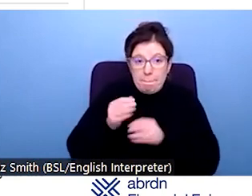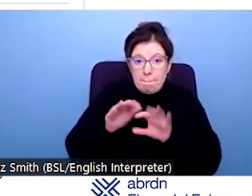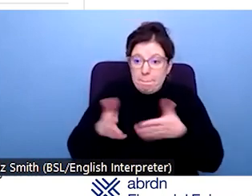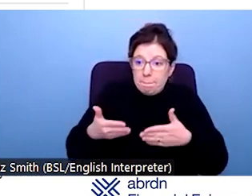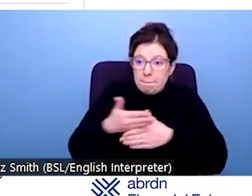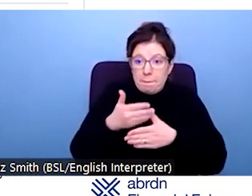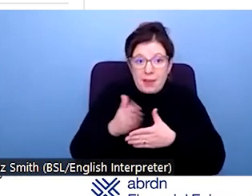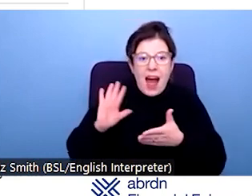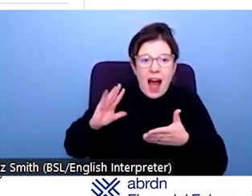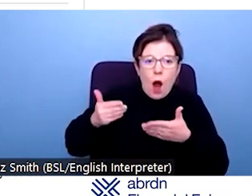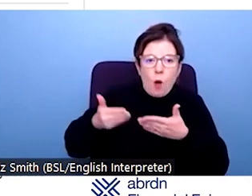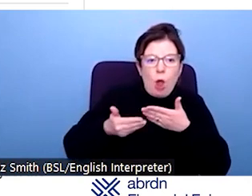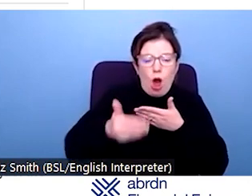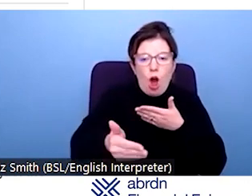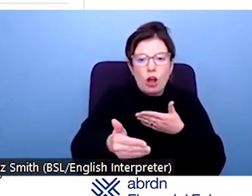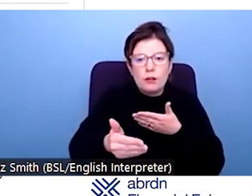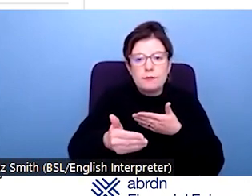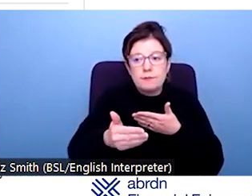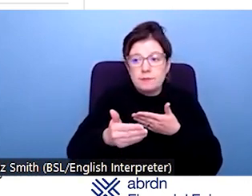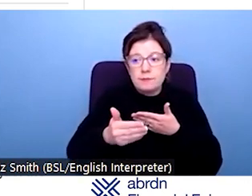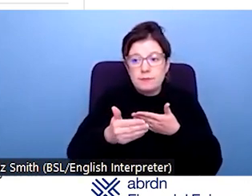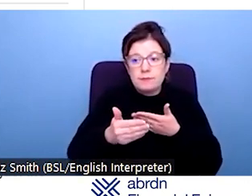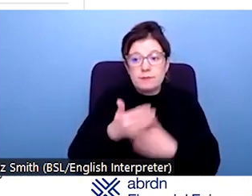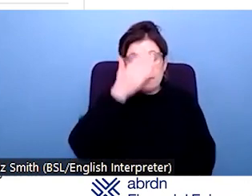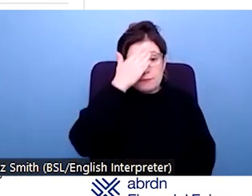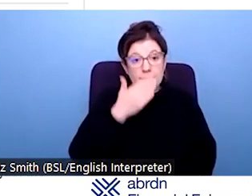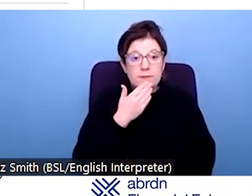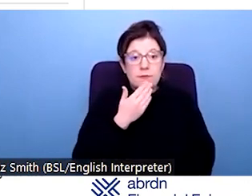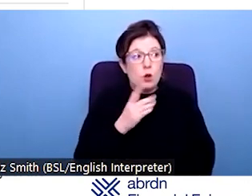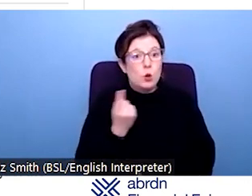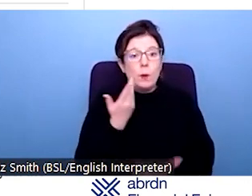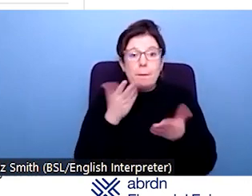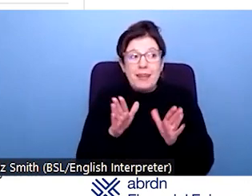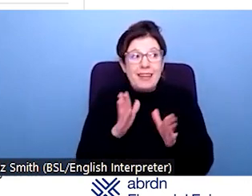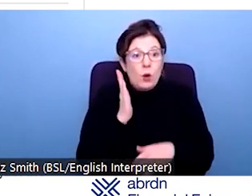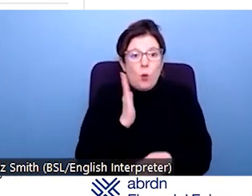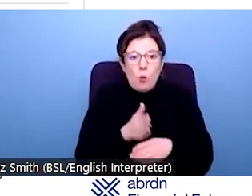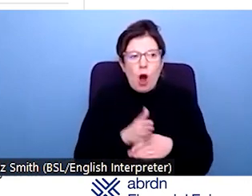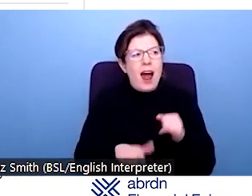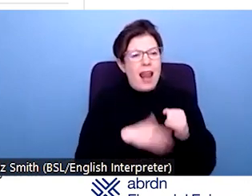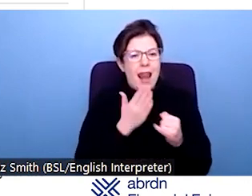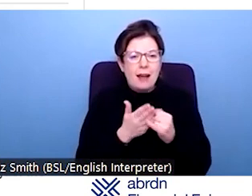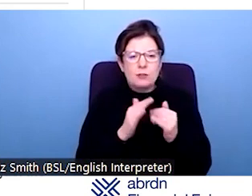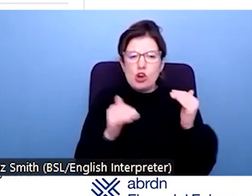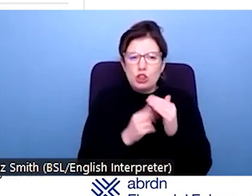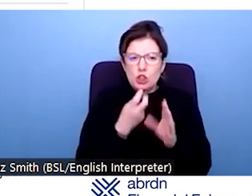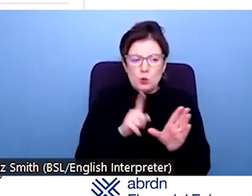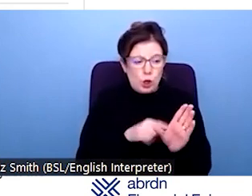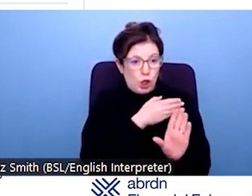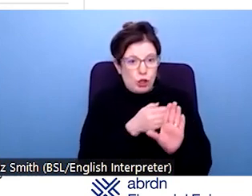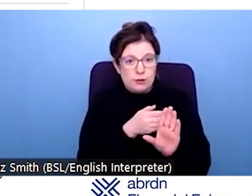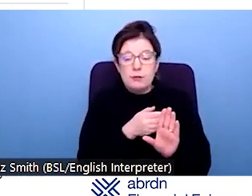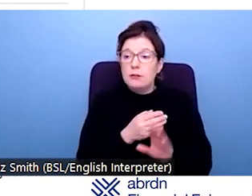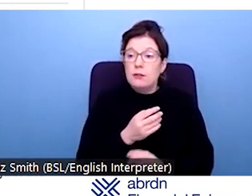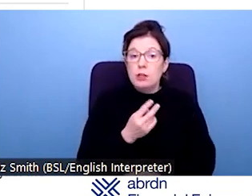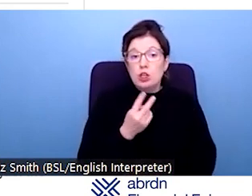time they've been economically inactive. So it breaks it down into people who who last worked less than two years ago, who last worked